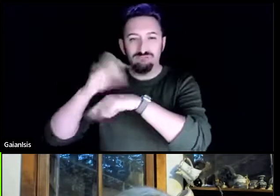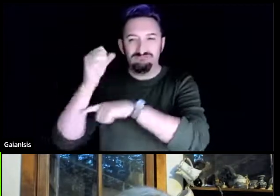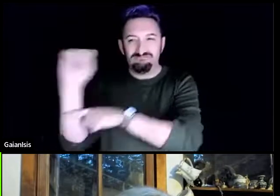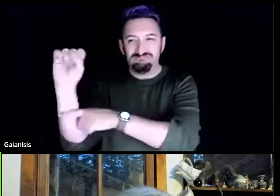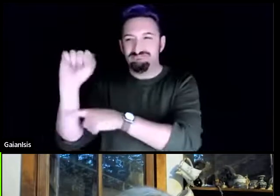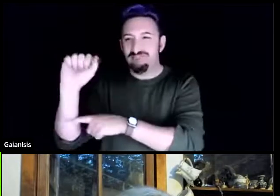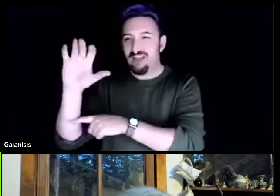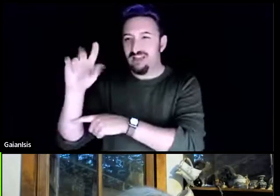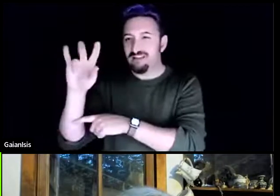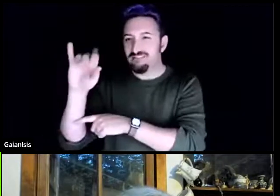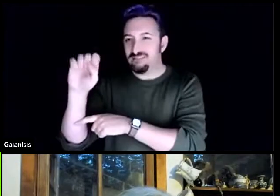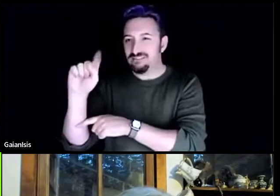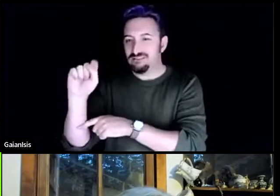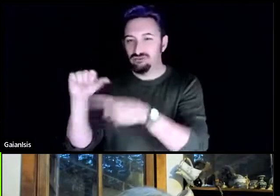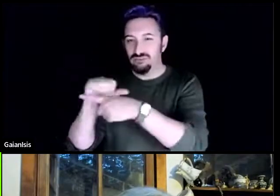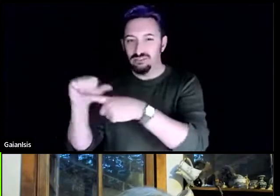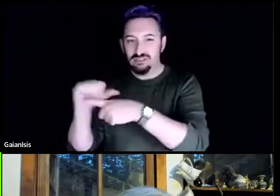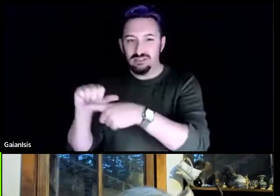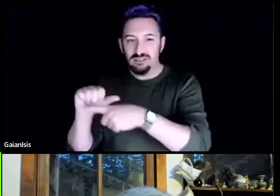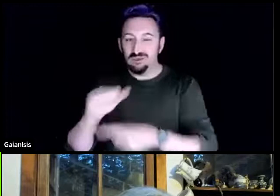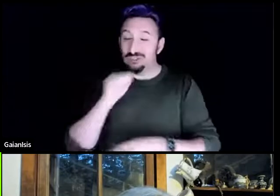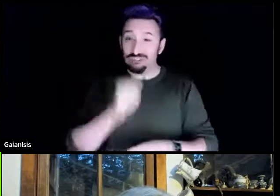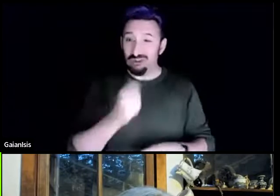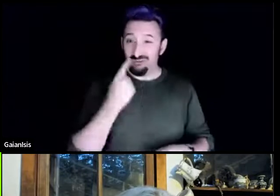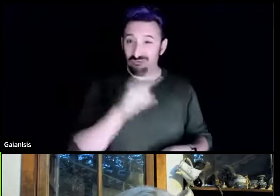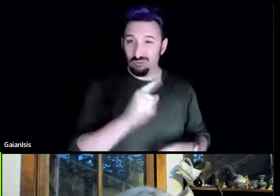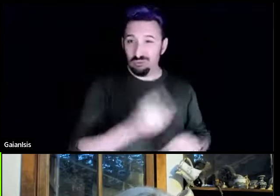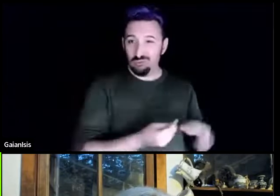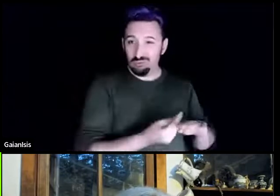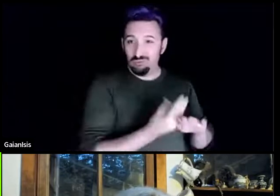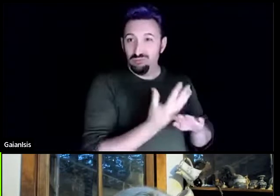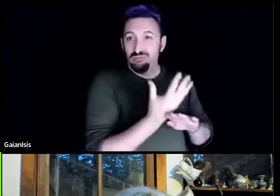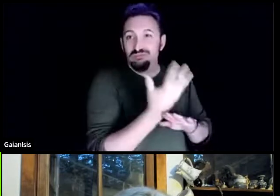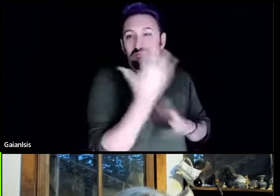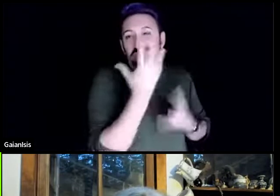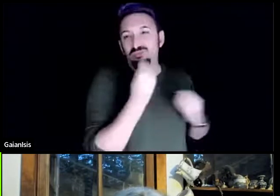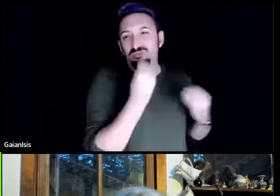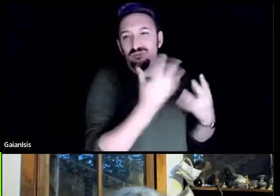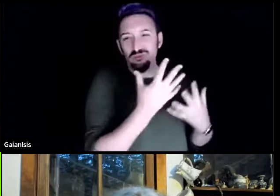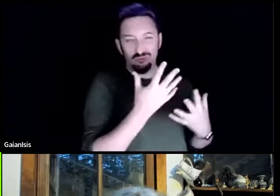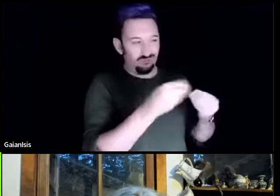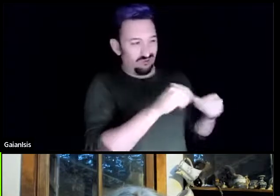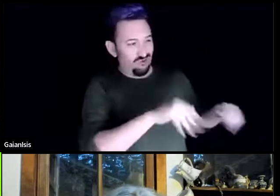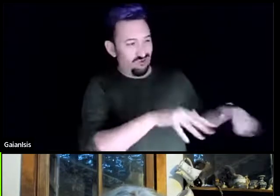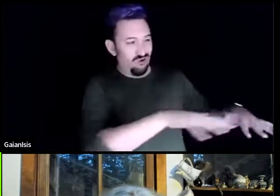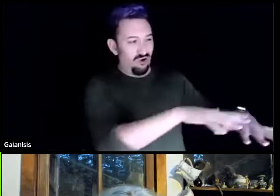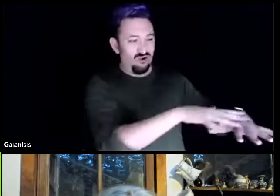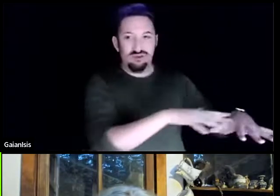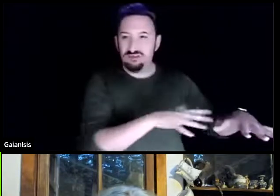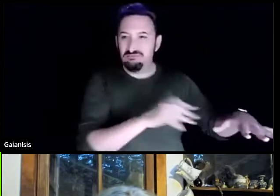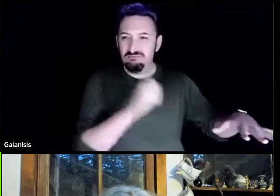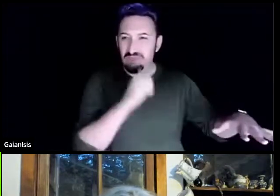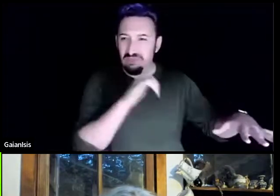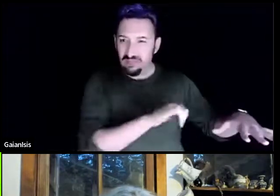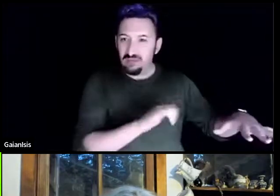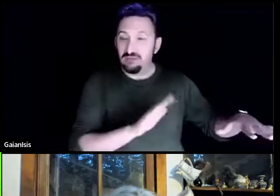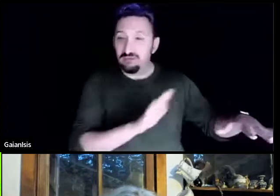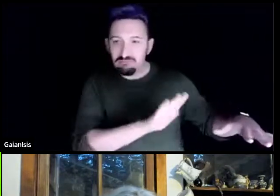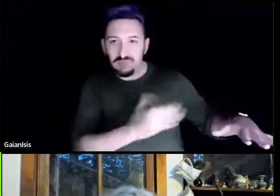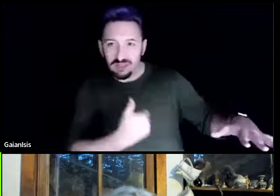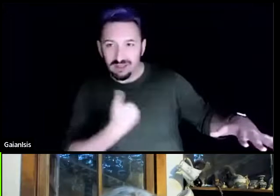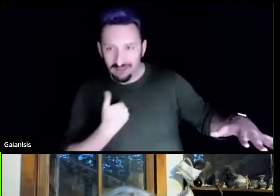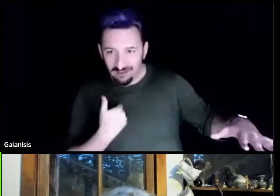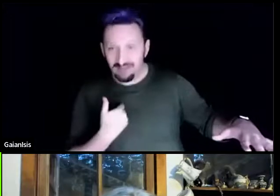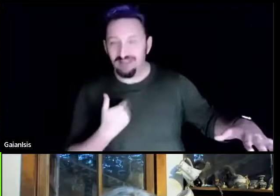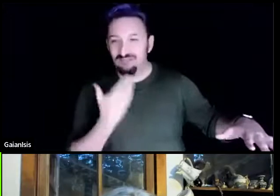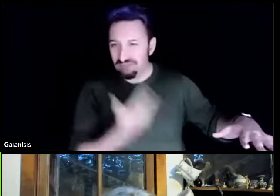garden, right? Which I am very blessed to have, but how to look at how to